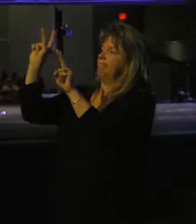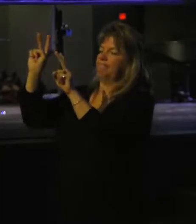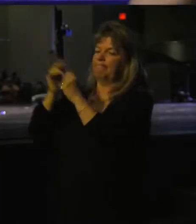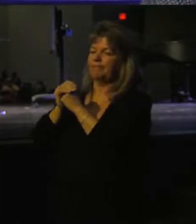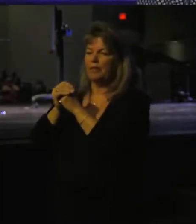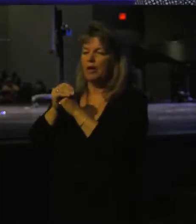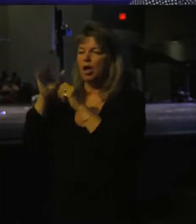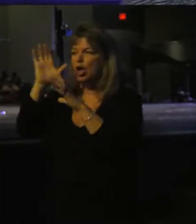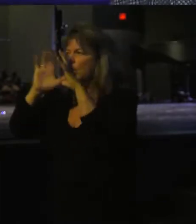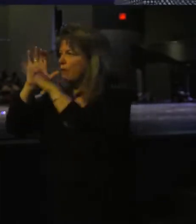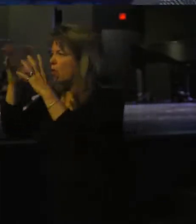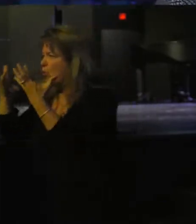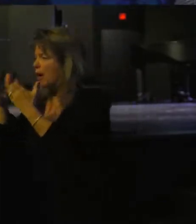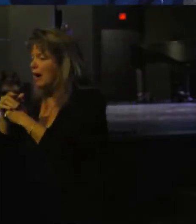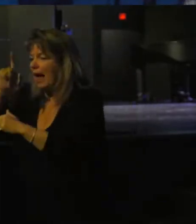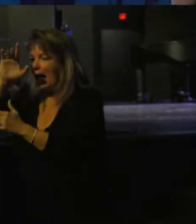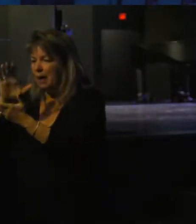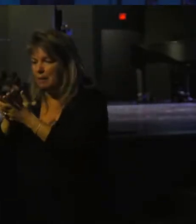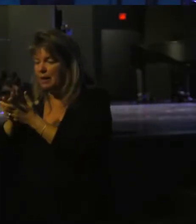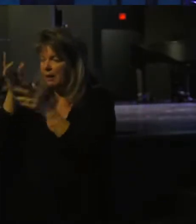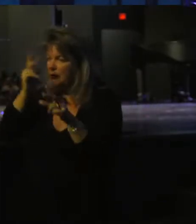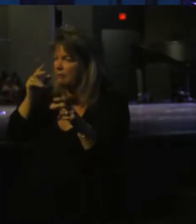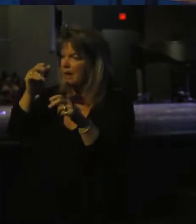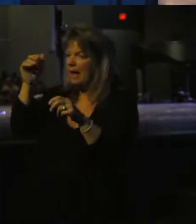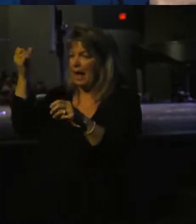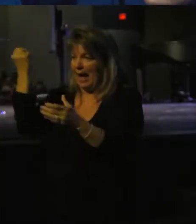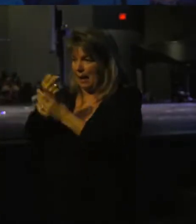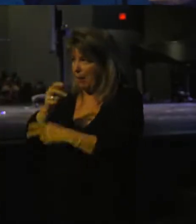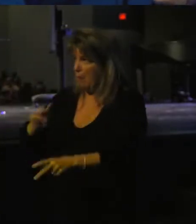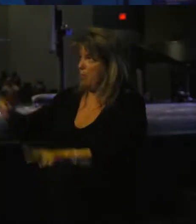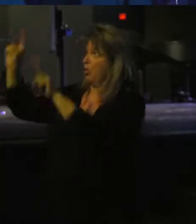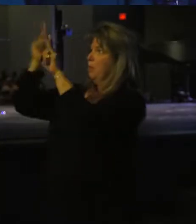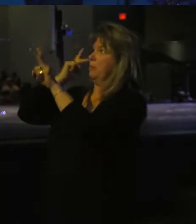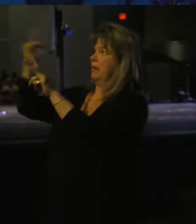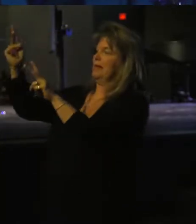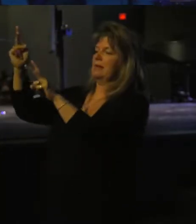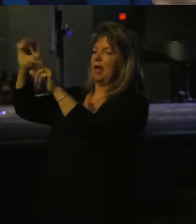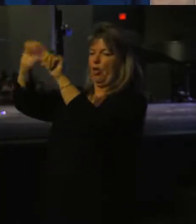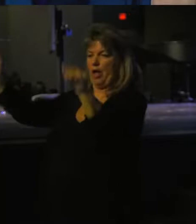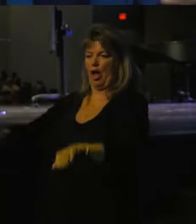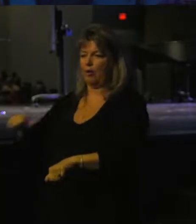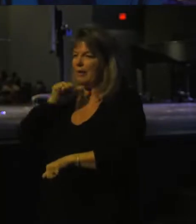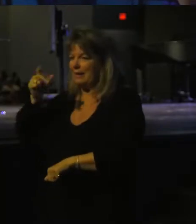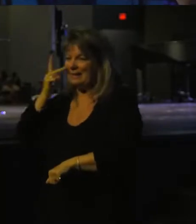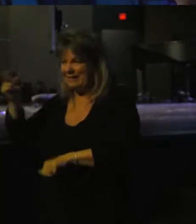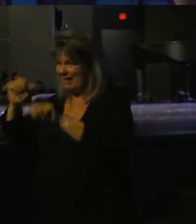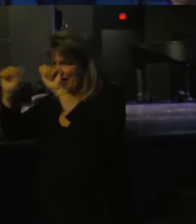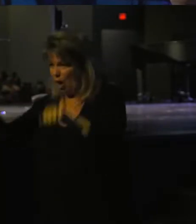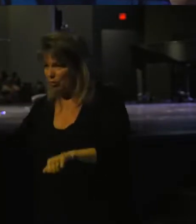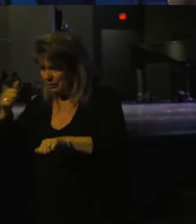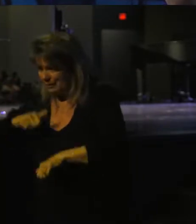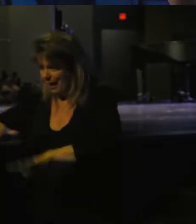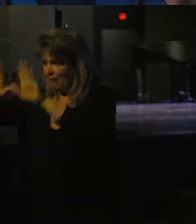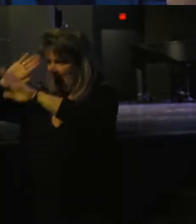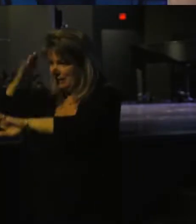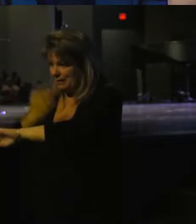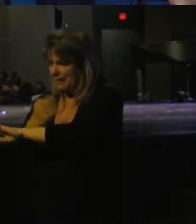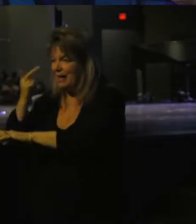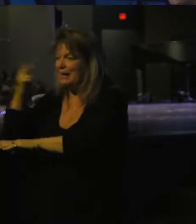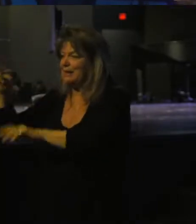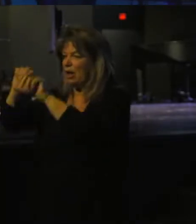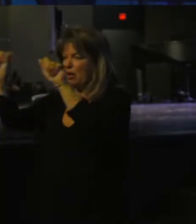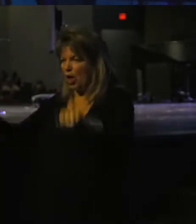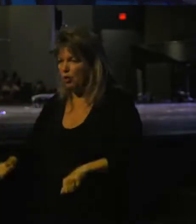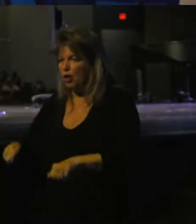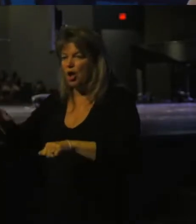What are we looking for? I believe he looked up and he saw the altar. He didn't see the altar that he would sacrifice his son. He saw